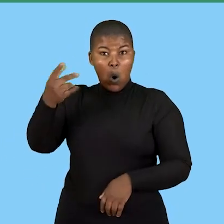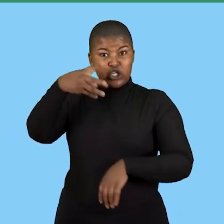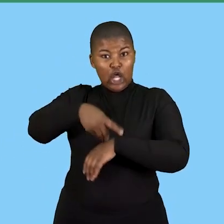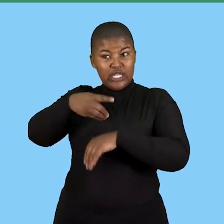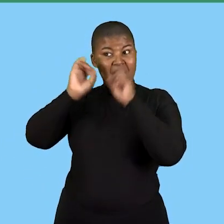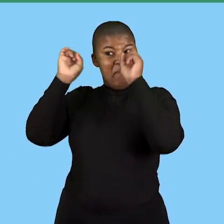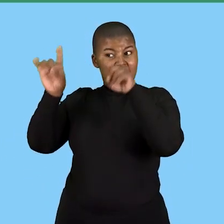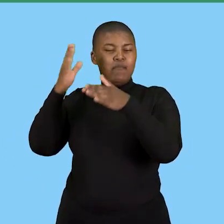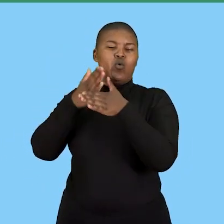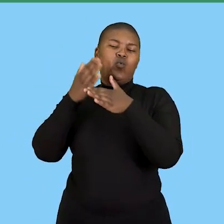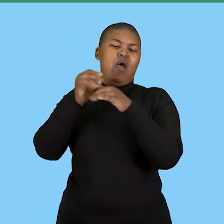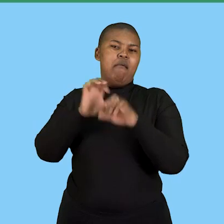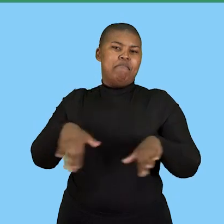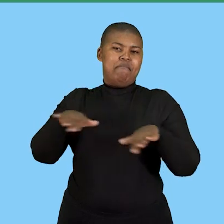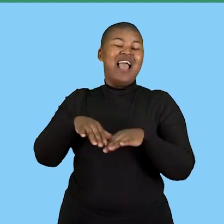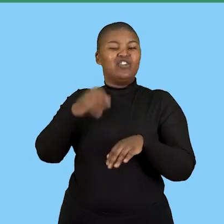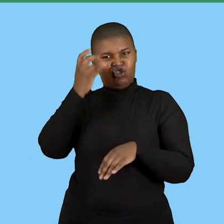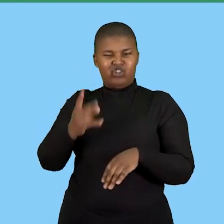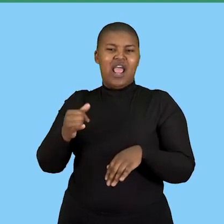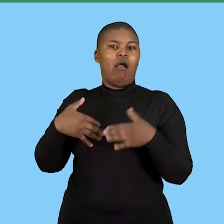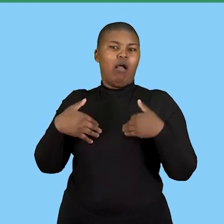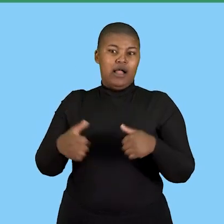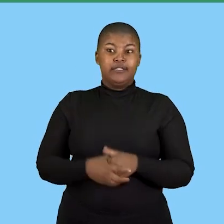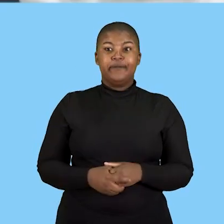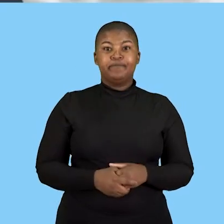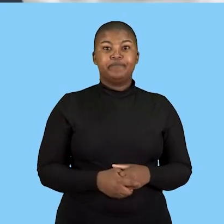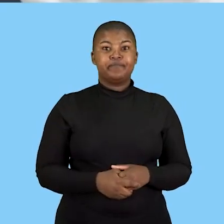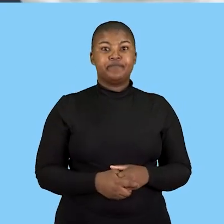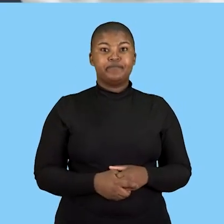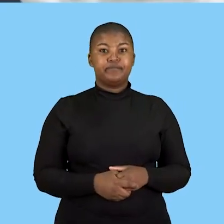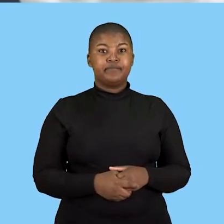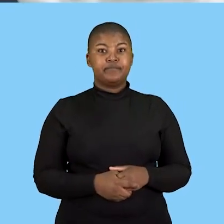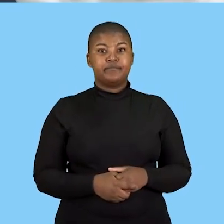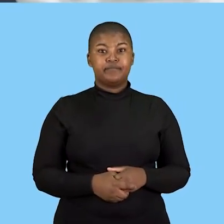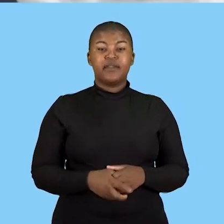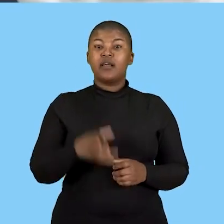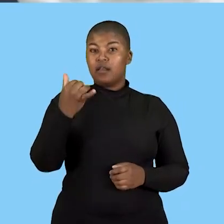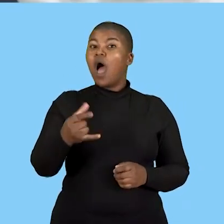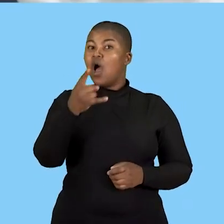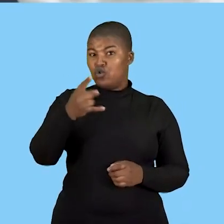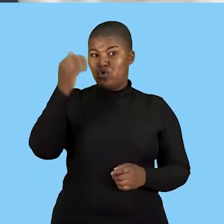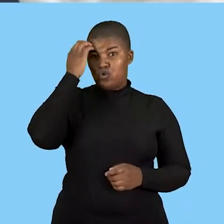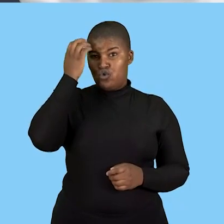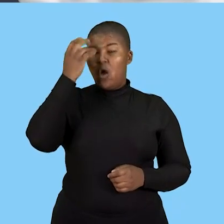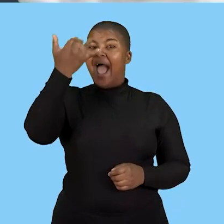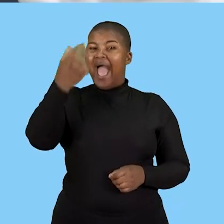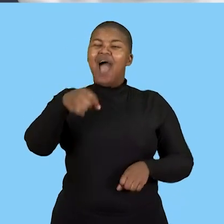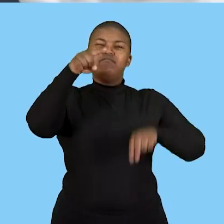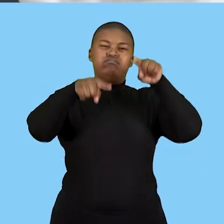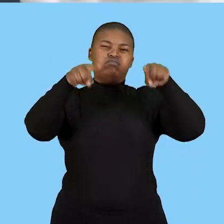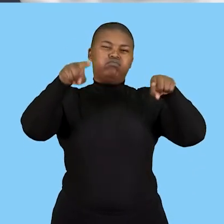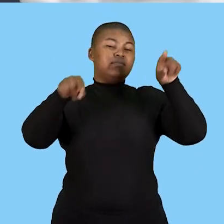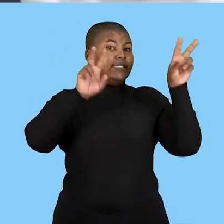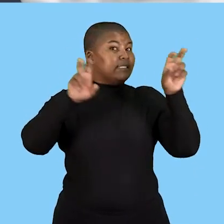of the workers in the workers in so with that being said you should be knowing now that we have